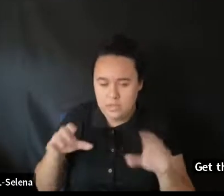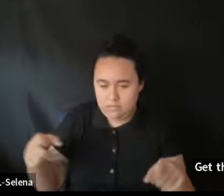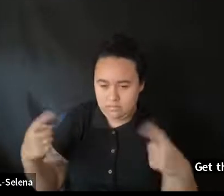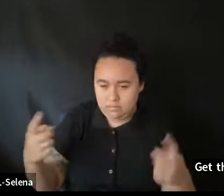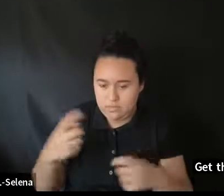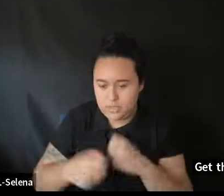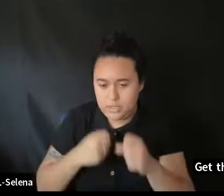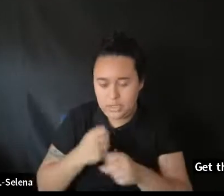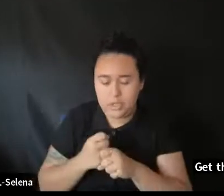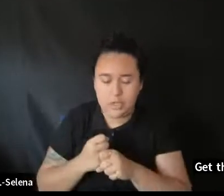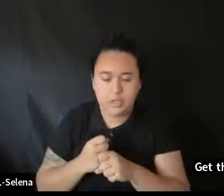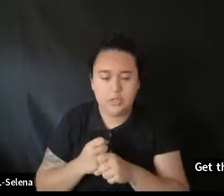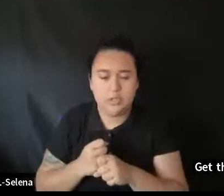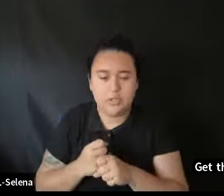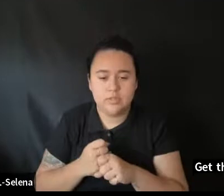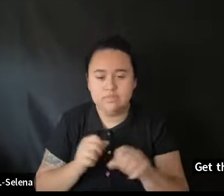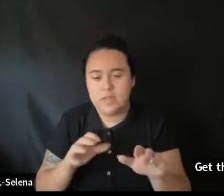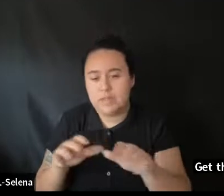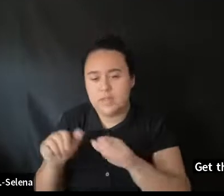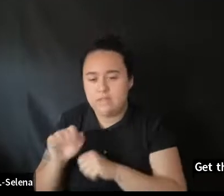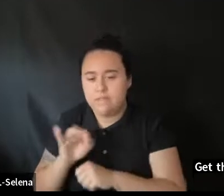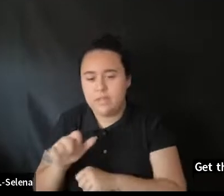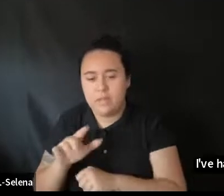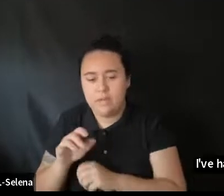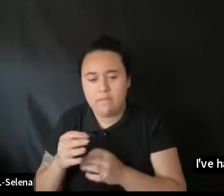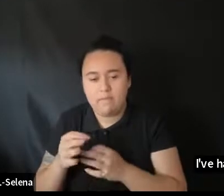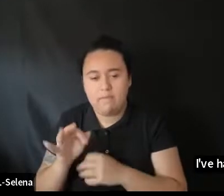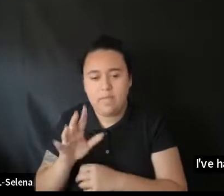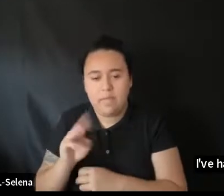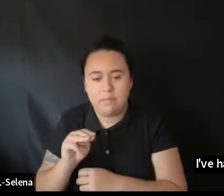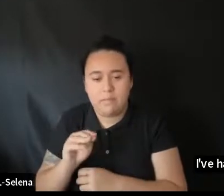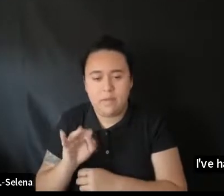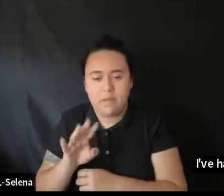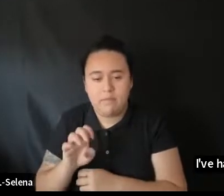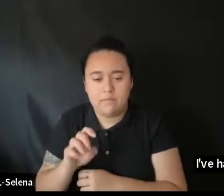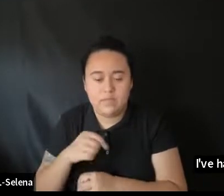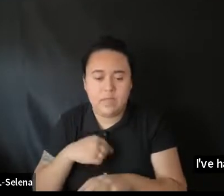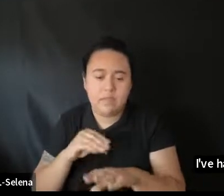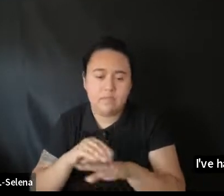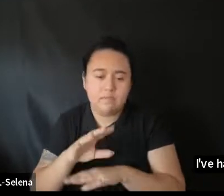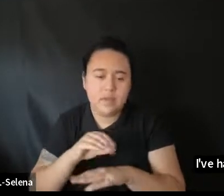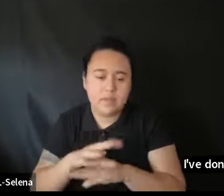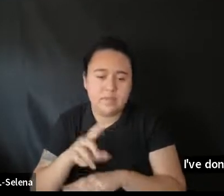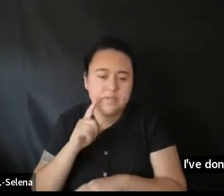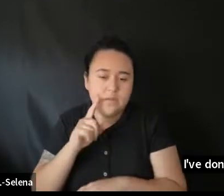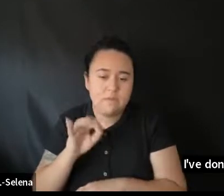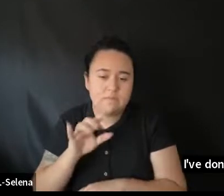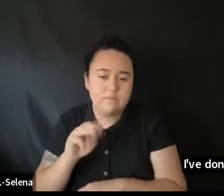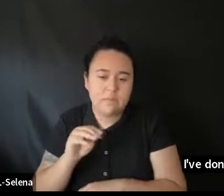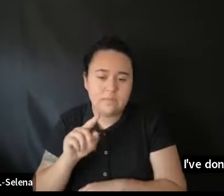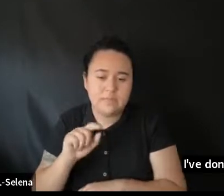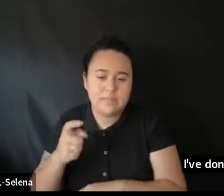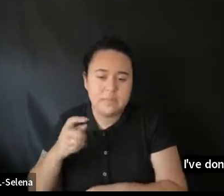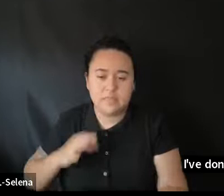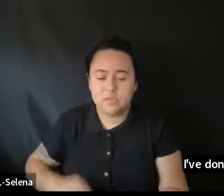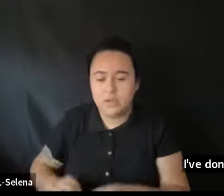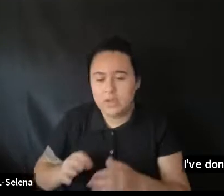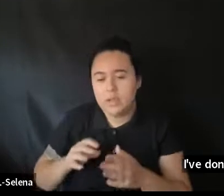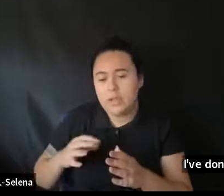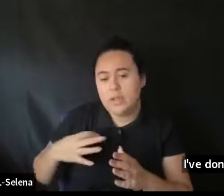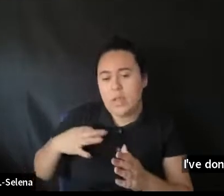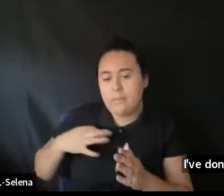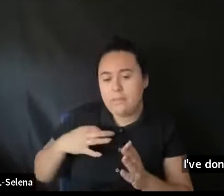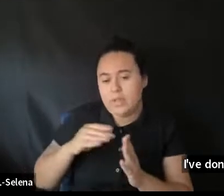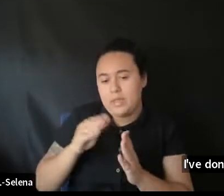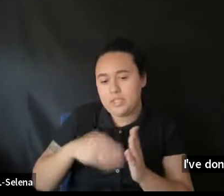year. Since. Leaving the Illinois. Film offices. I have advised people. their. Film tax credit. Applications. And I always tell